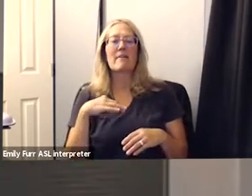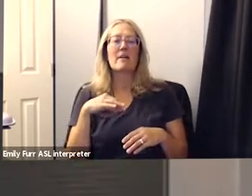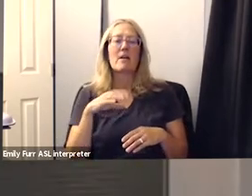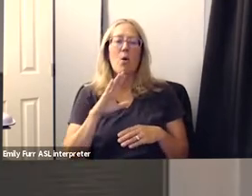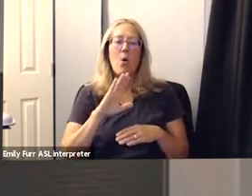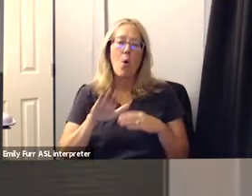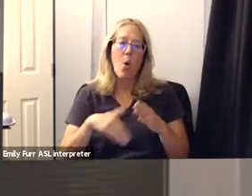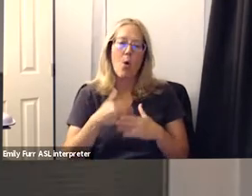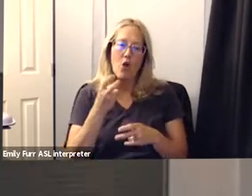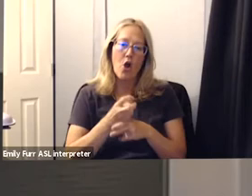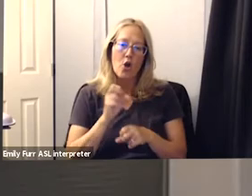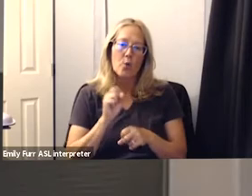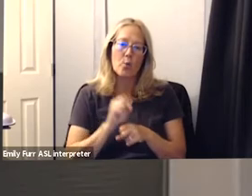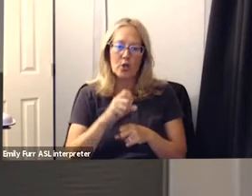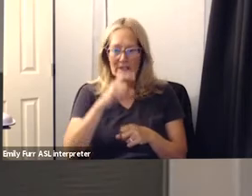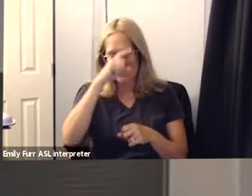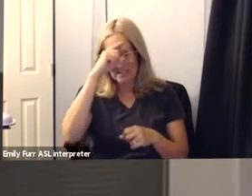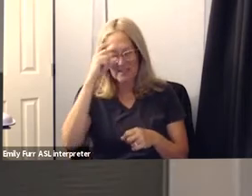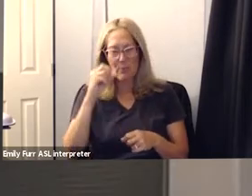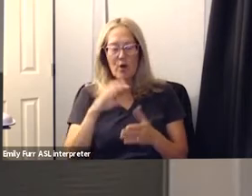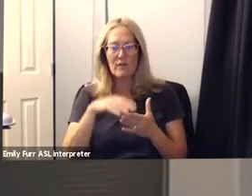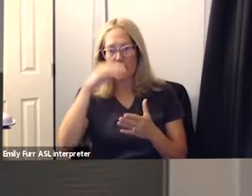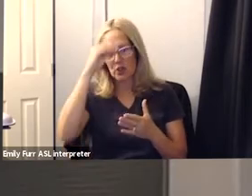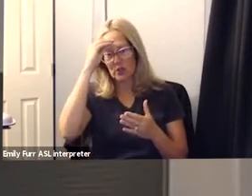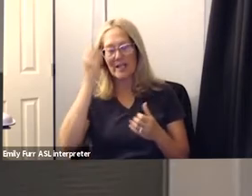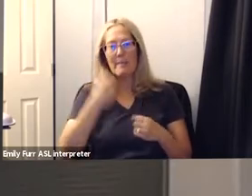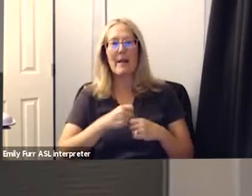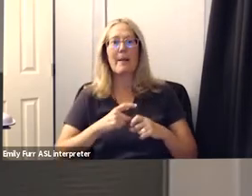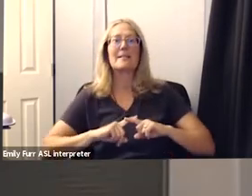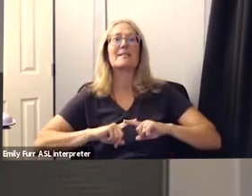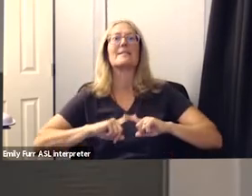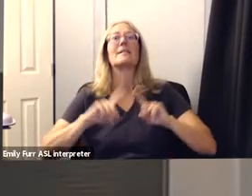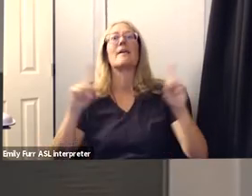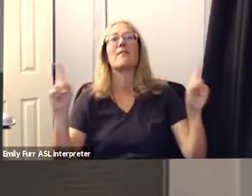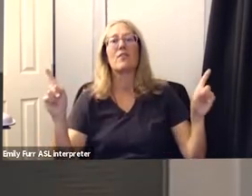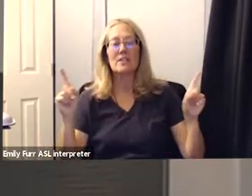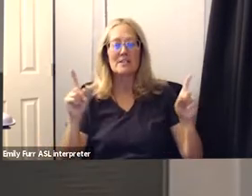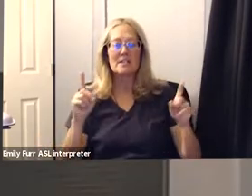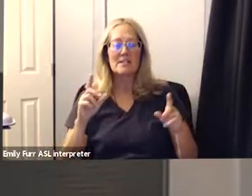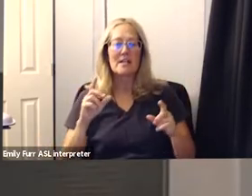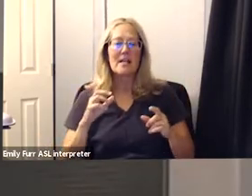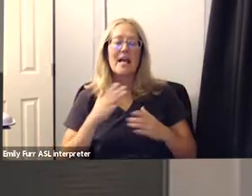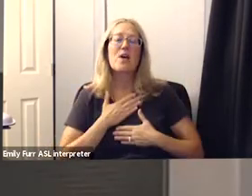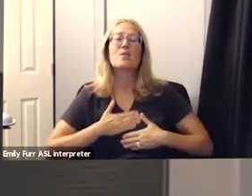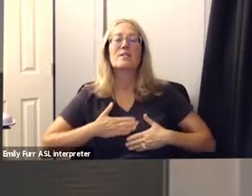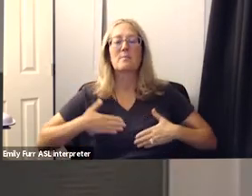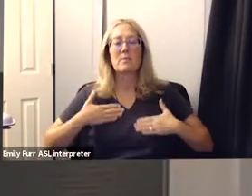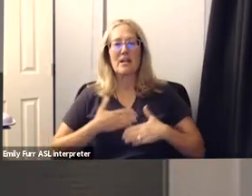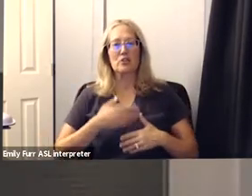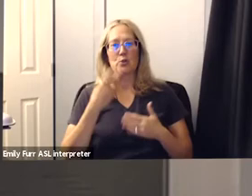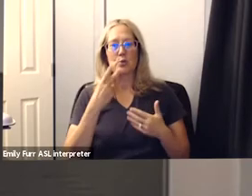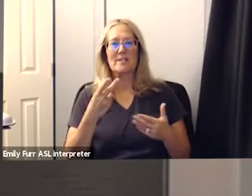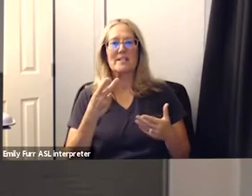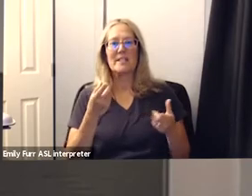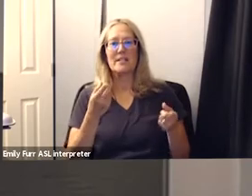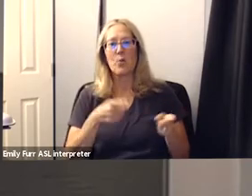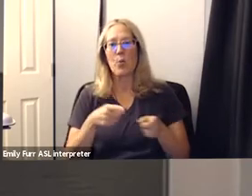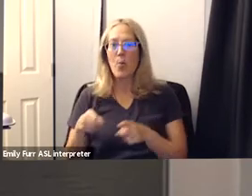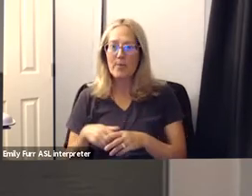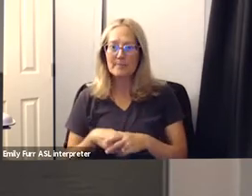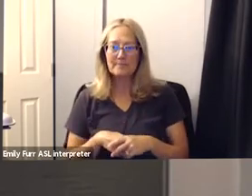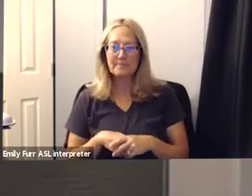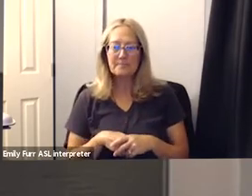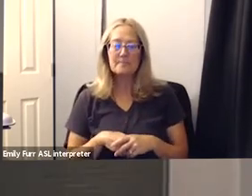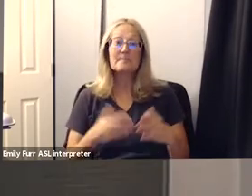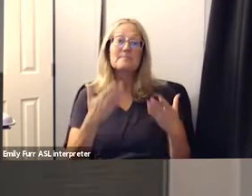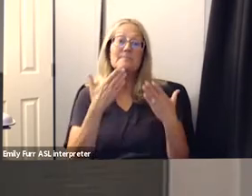went into doing this summer of learning and made such a difference and it was a great pleasure to see it in action so thank